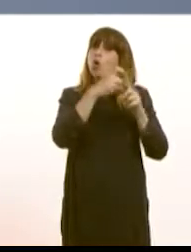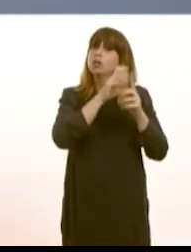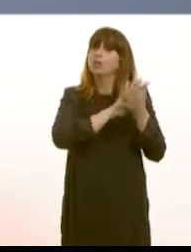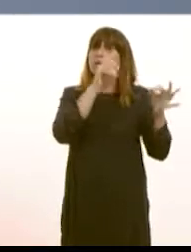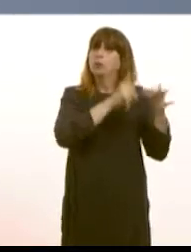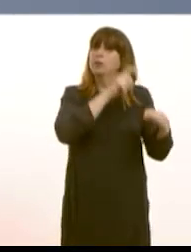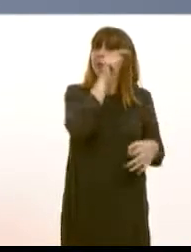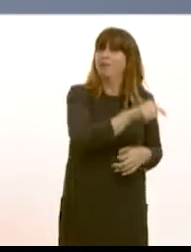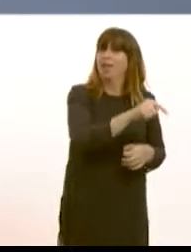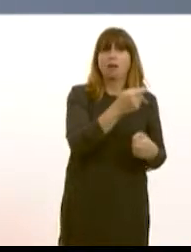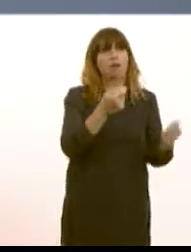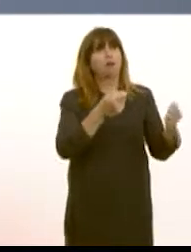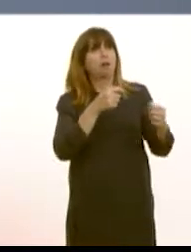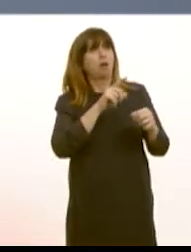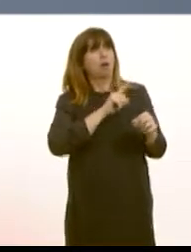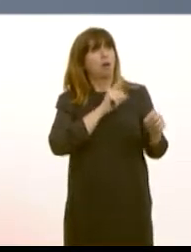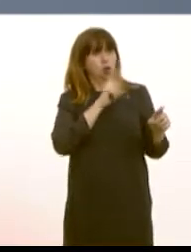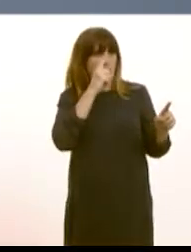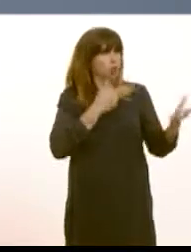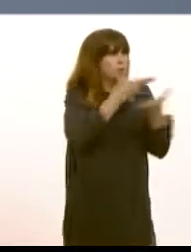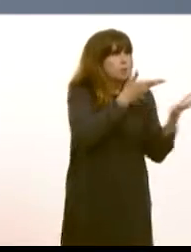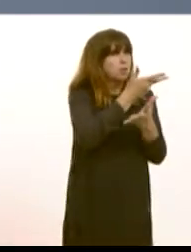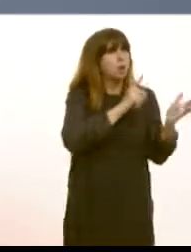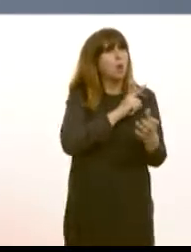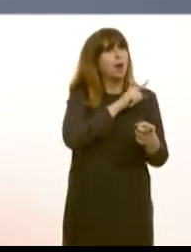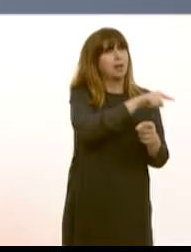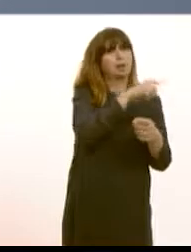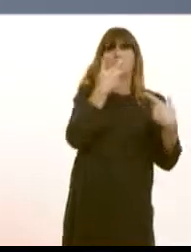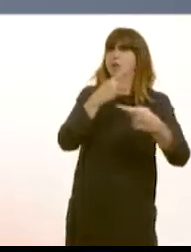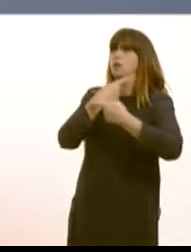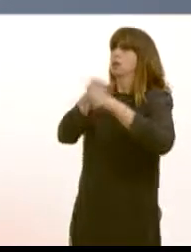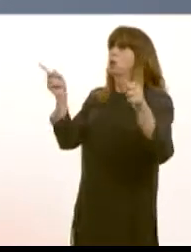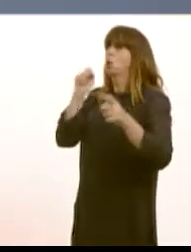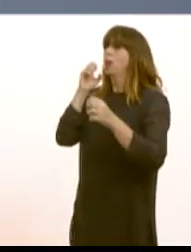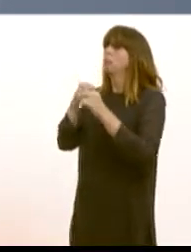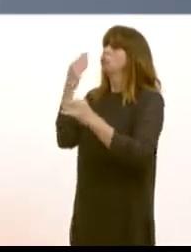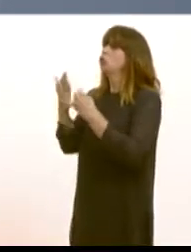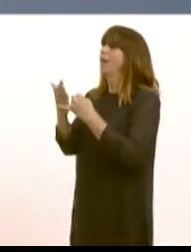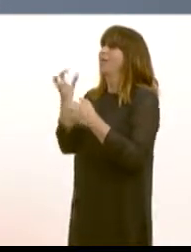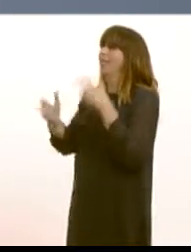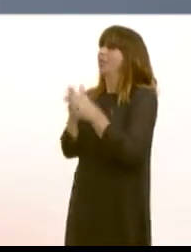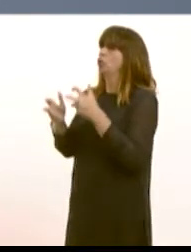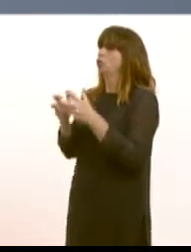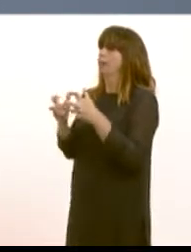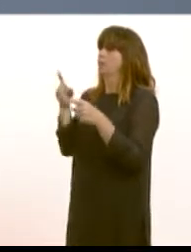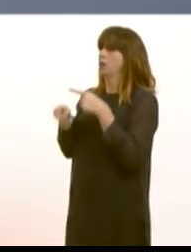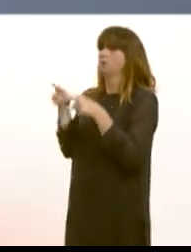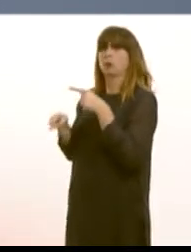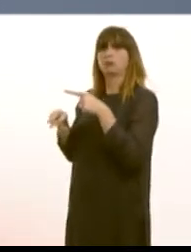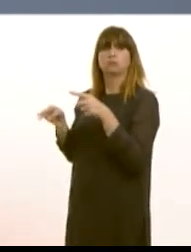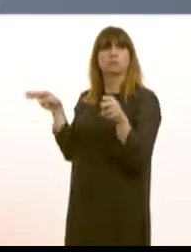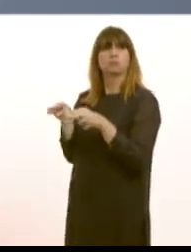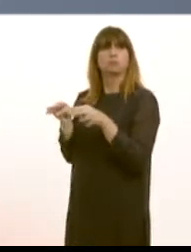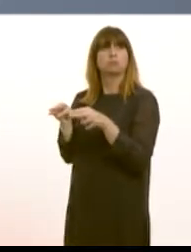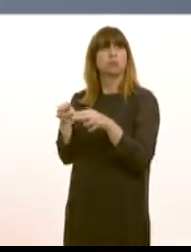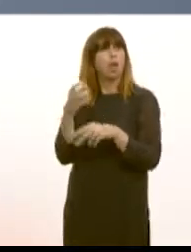management team about the announcement that was made last week about cutting back of production at the Bergend engine facility. I think we should remember there's